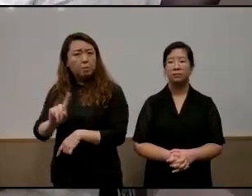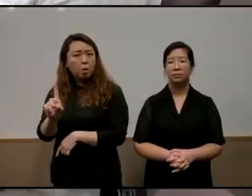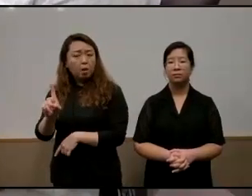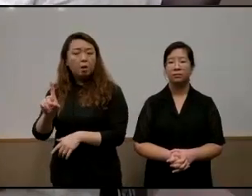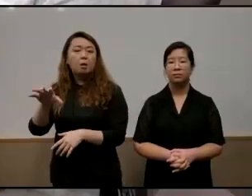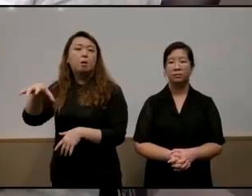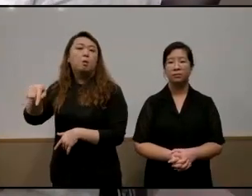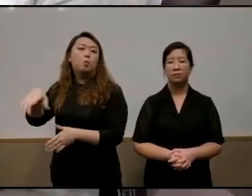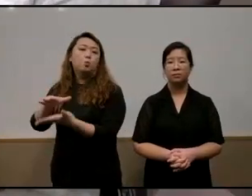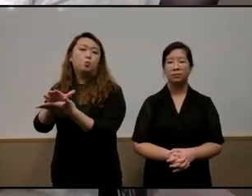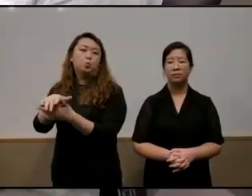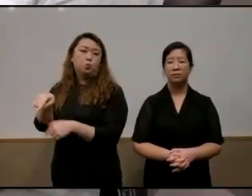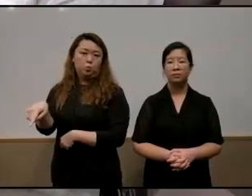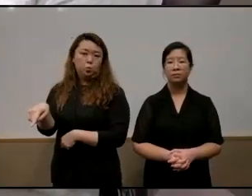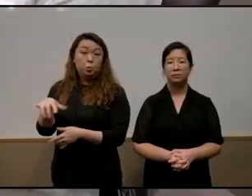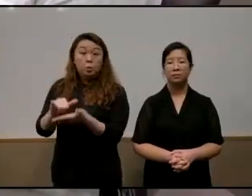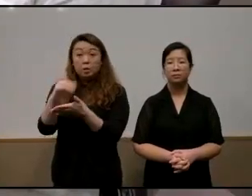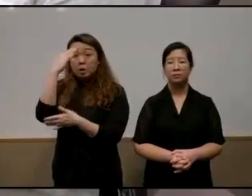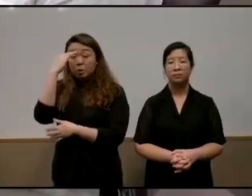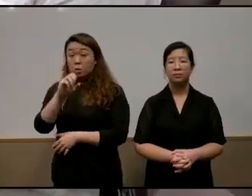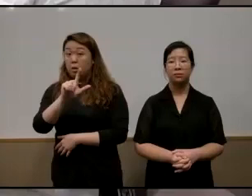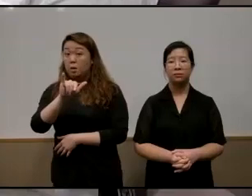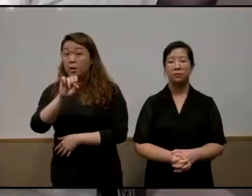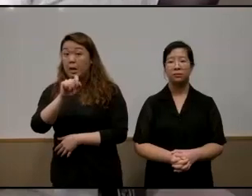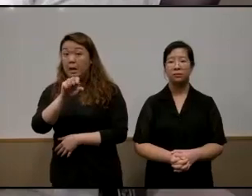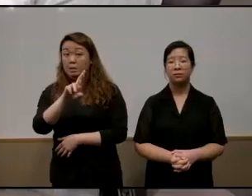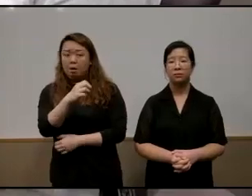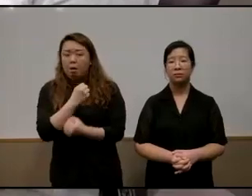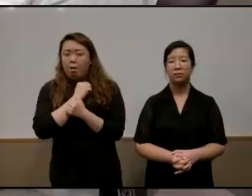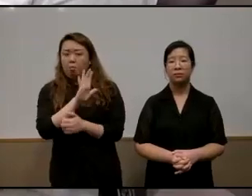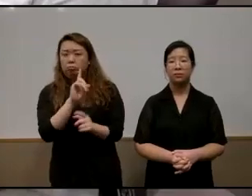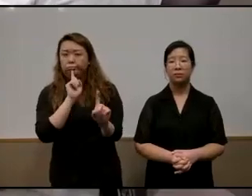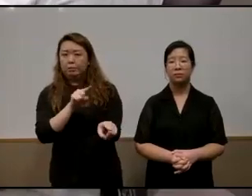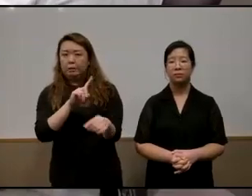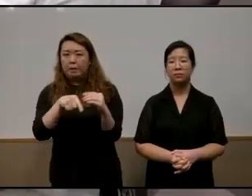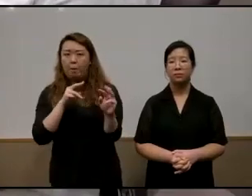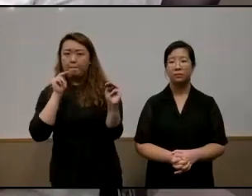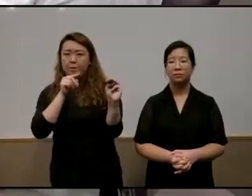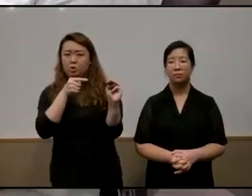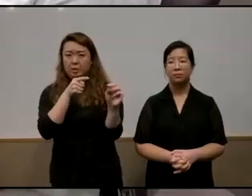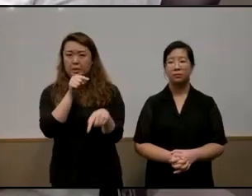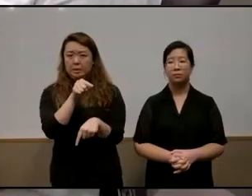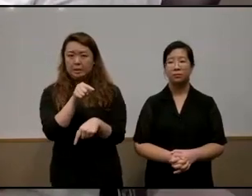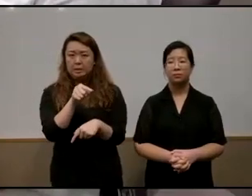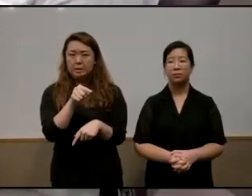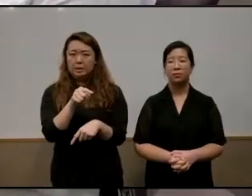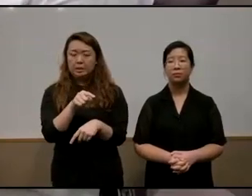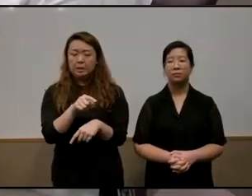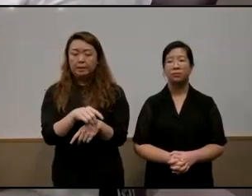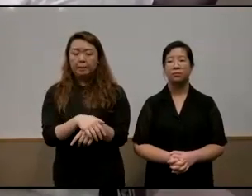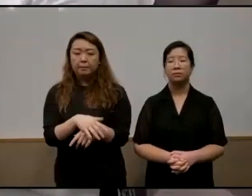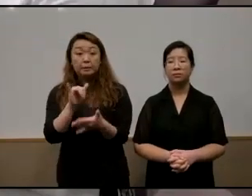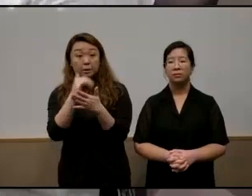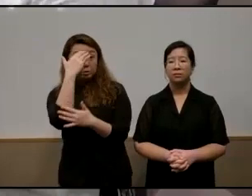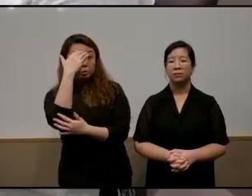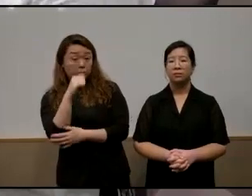which is why alistair i love your point about mission which is